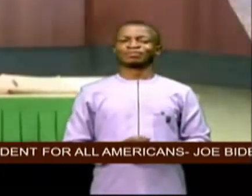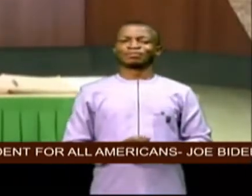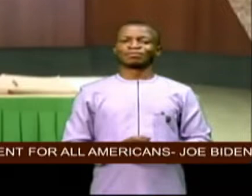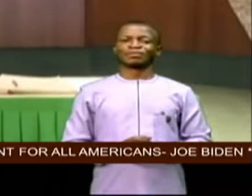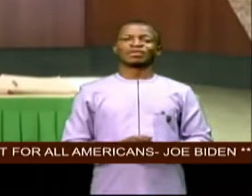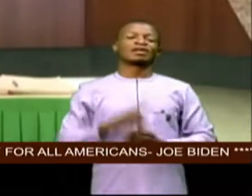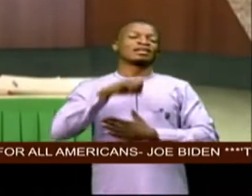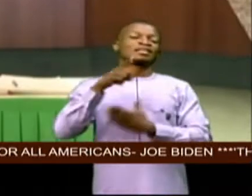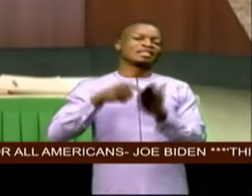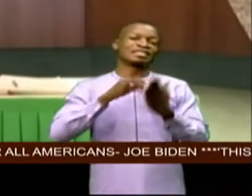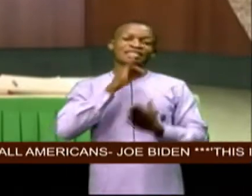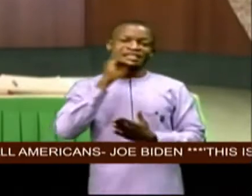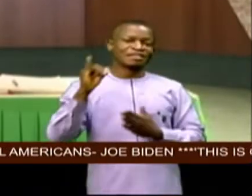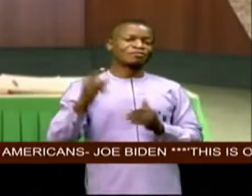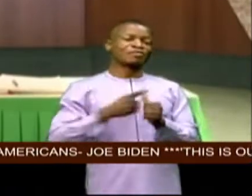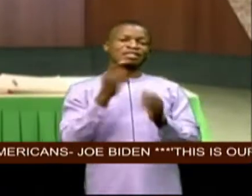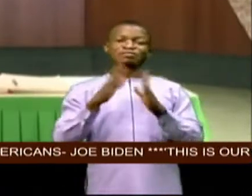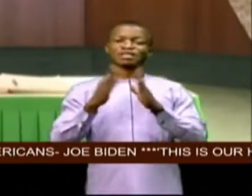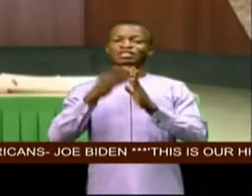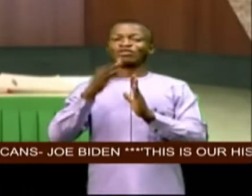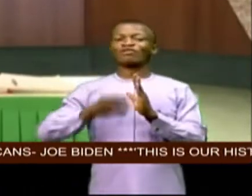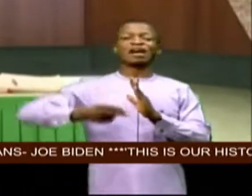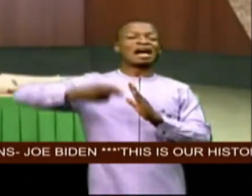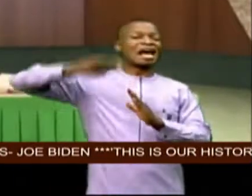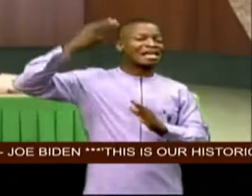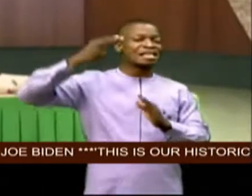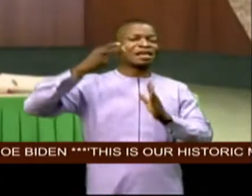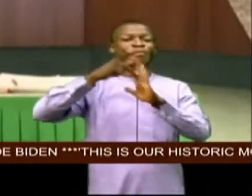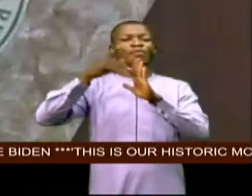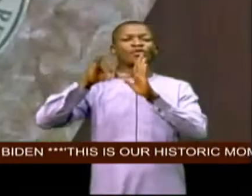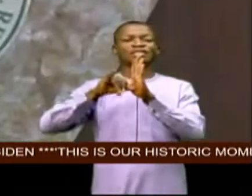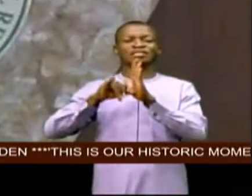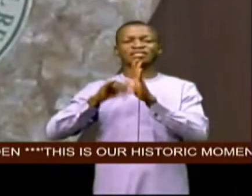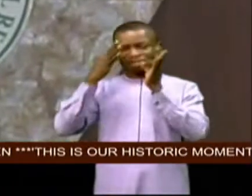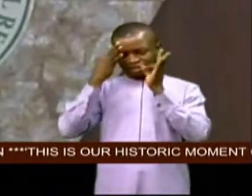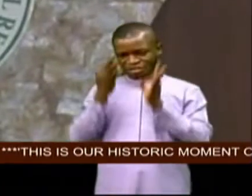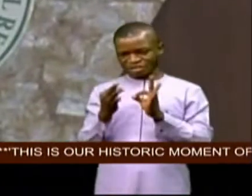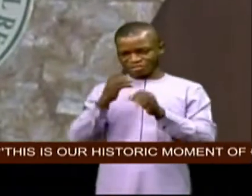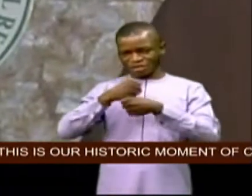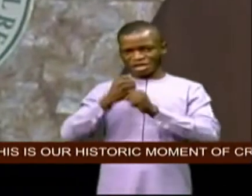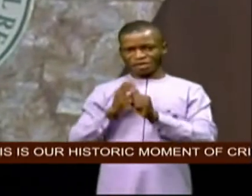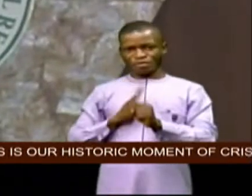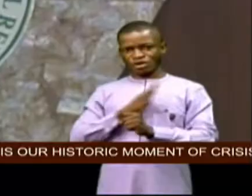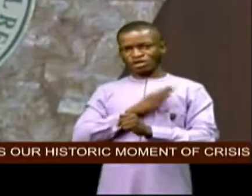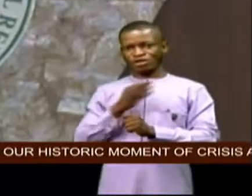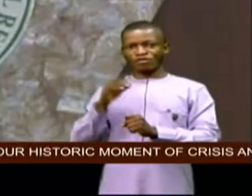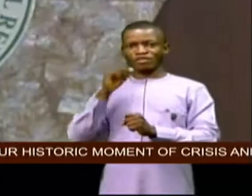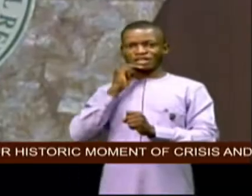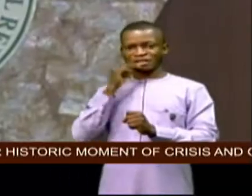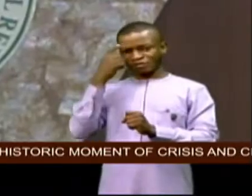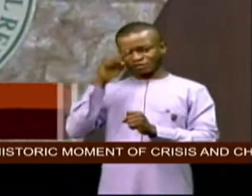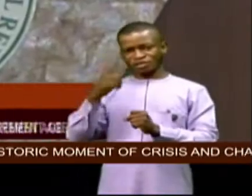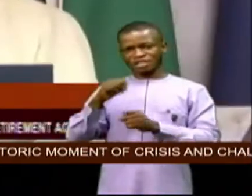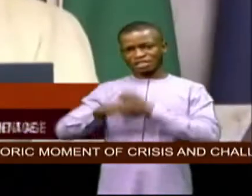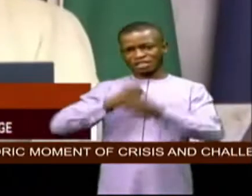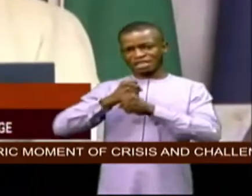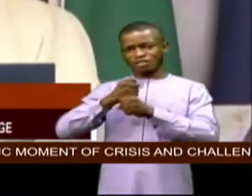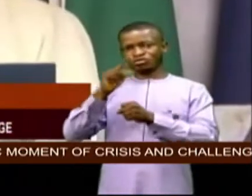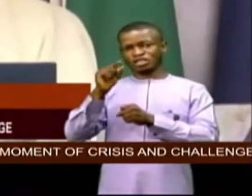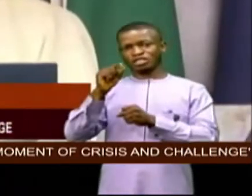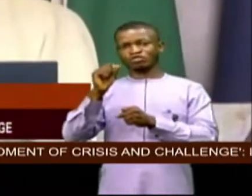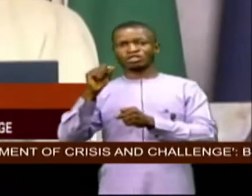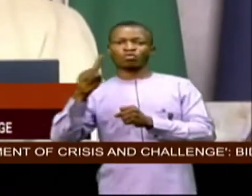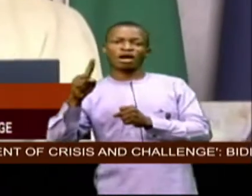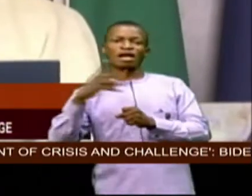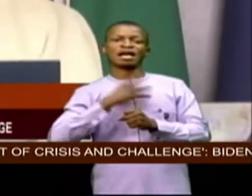this is the first meeting of the highest policy decision-making body of the nigerian government for the year 2021 under